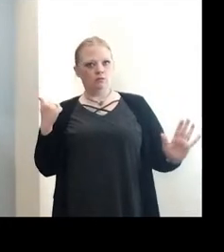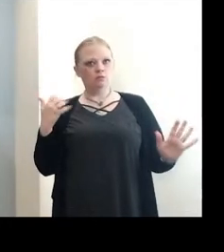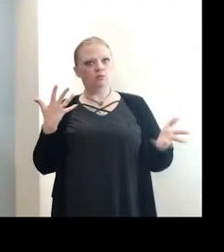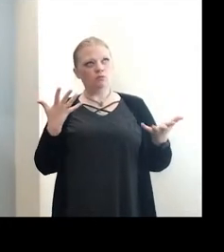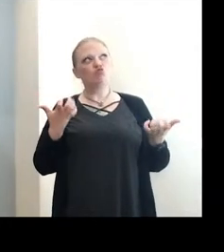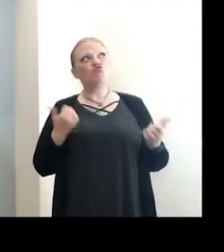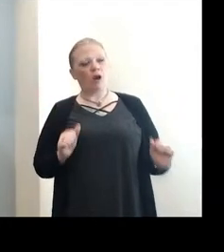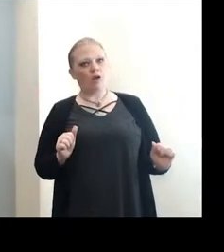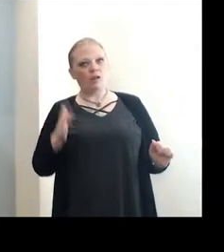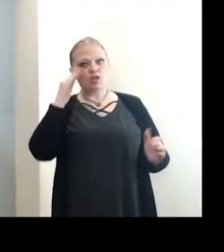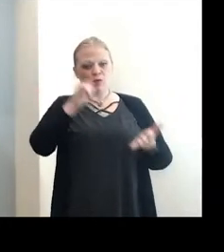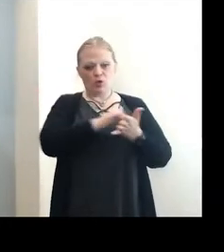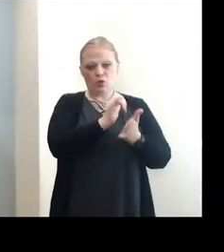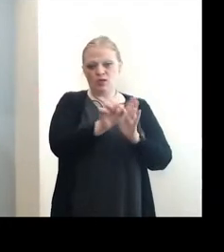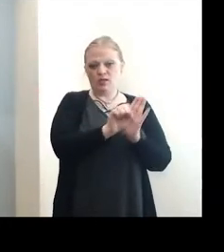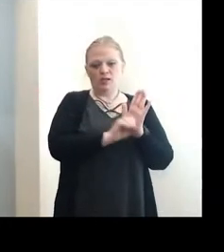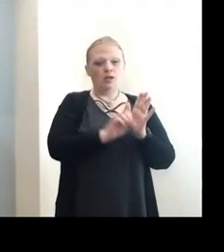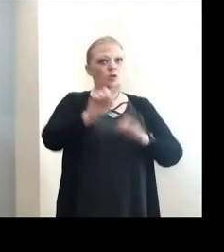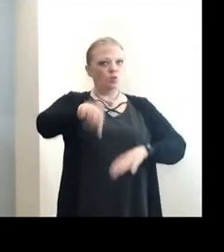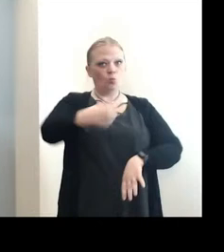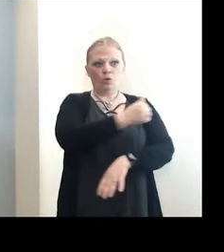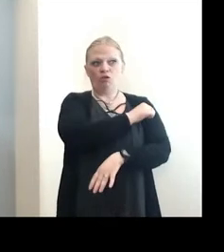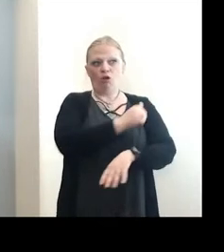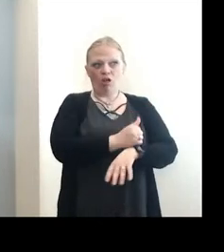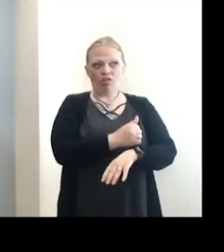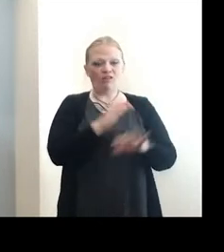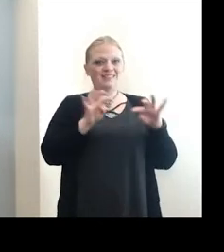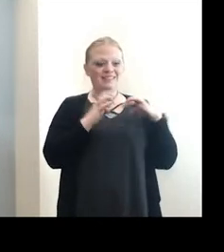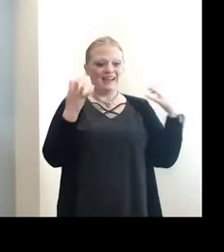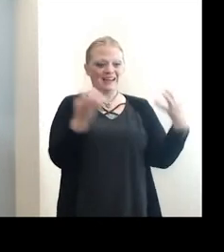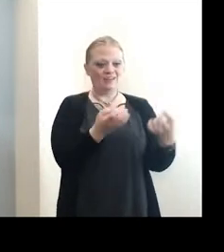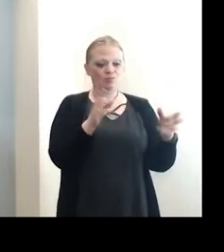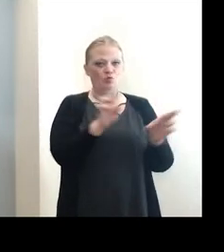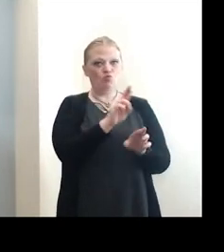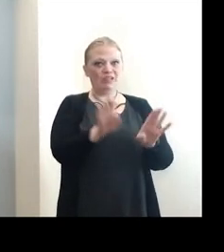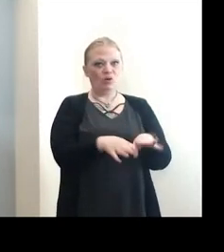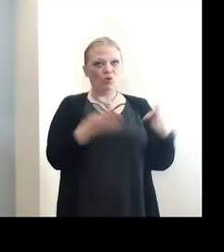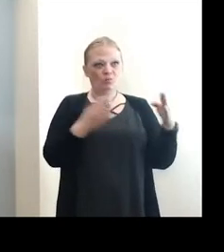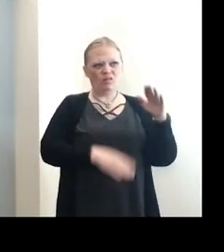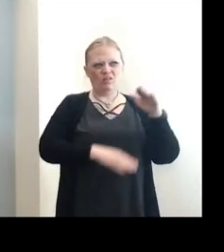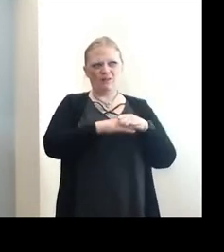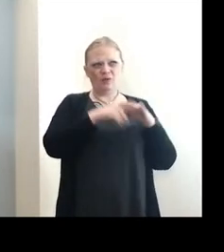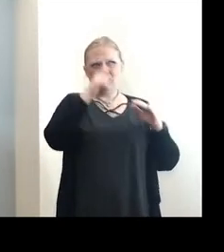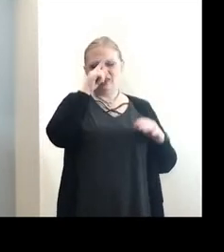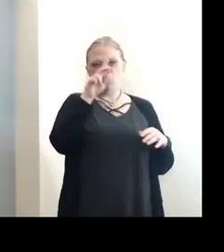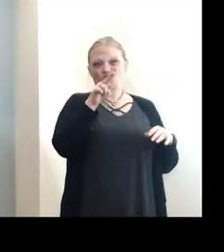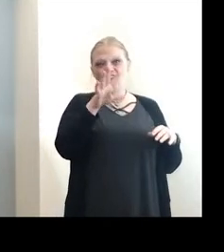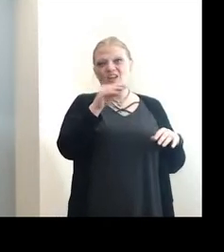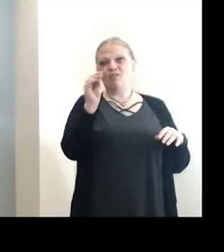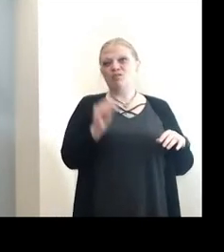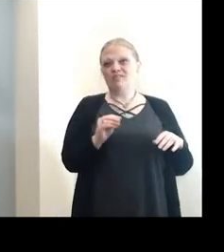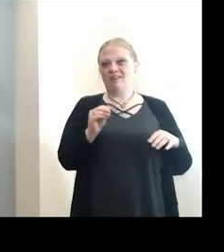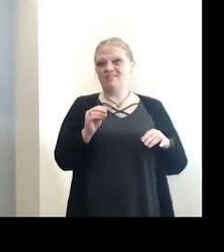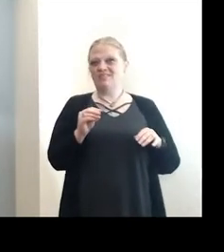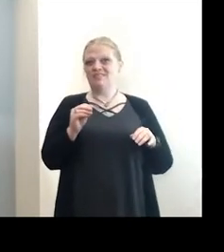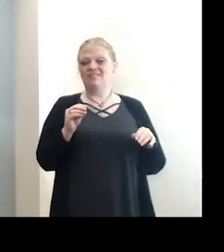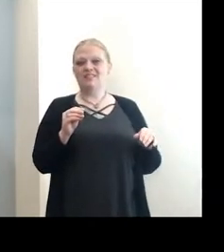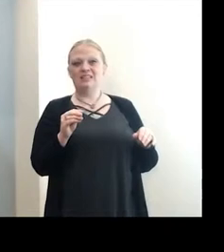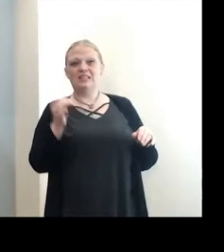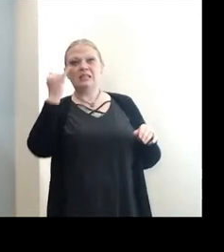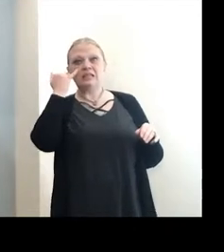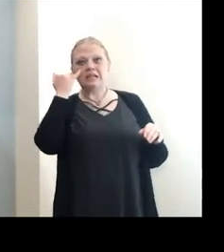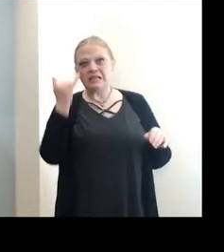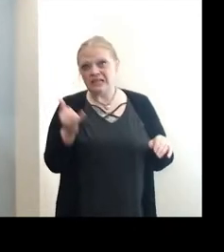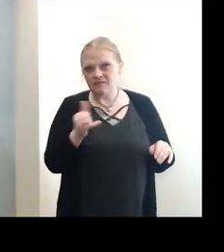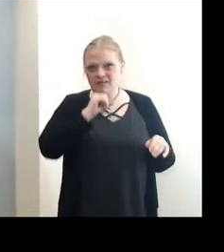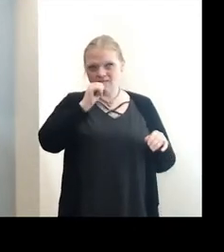that's why New York State has only authorized stadiums to reopen up to, I think, 35% if they are